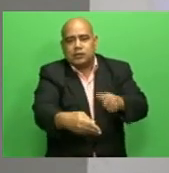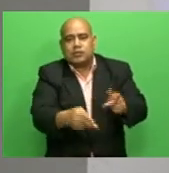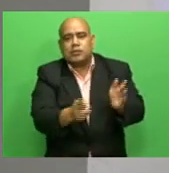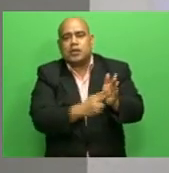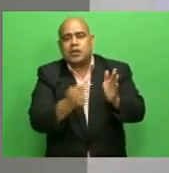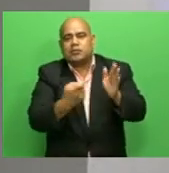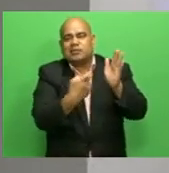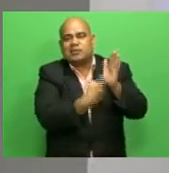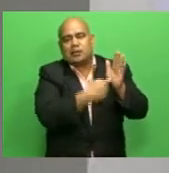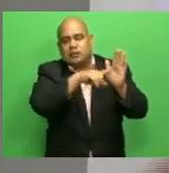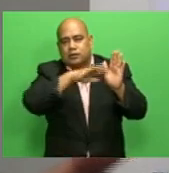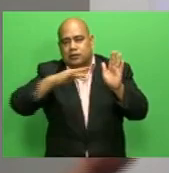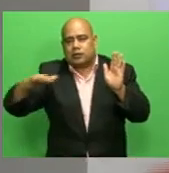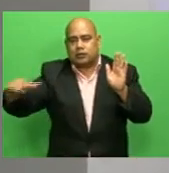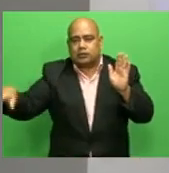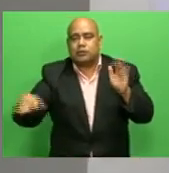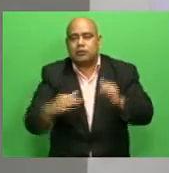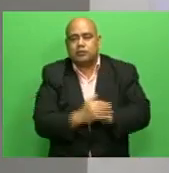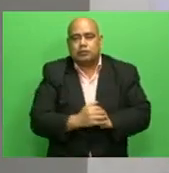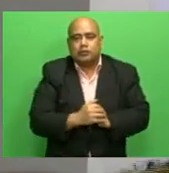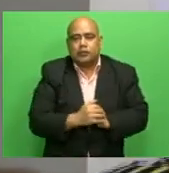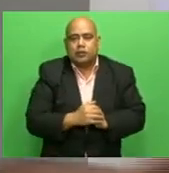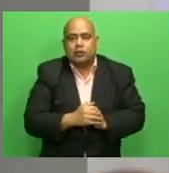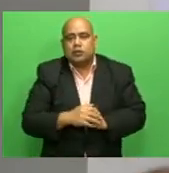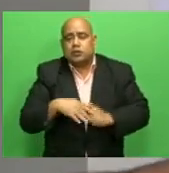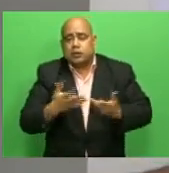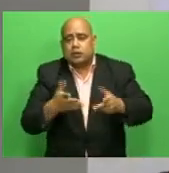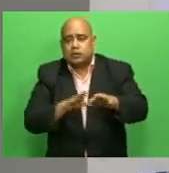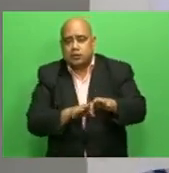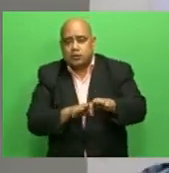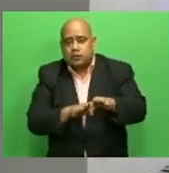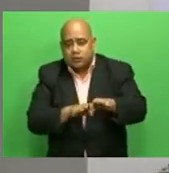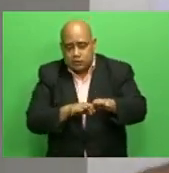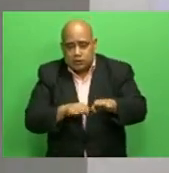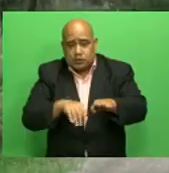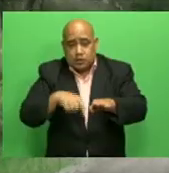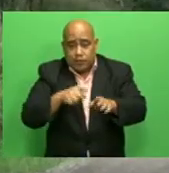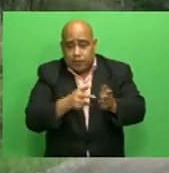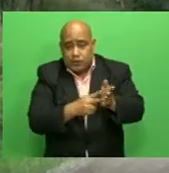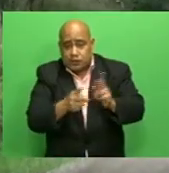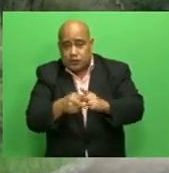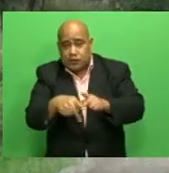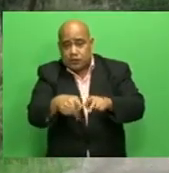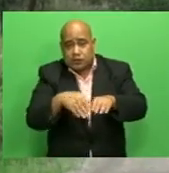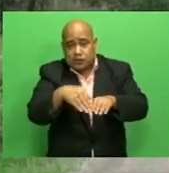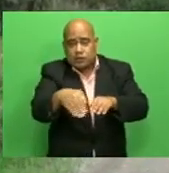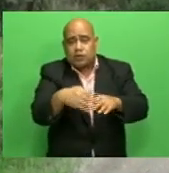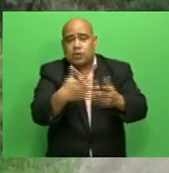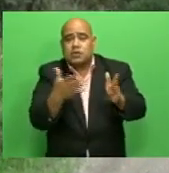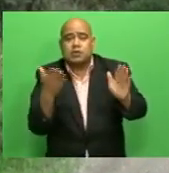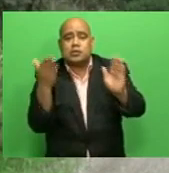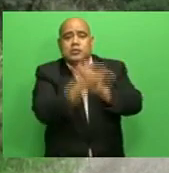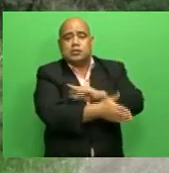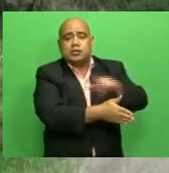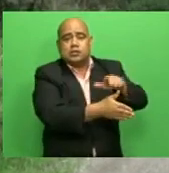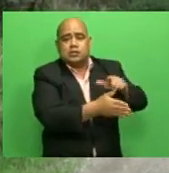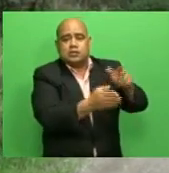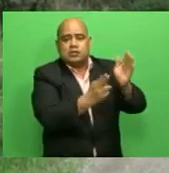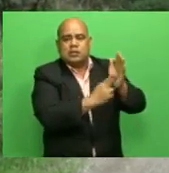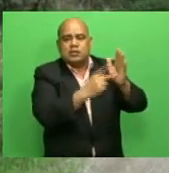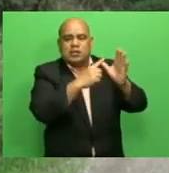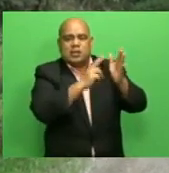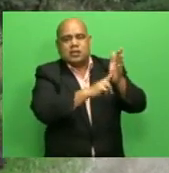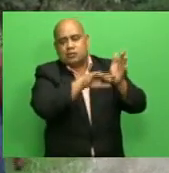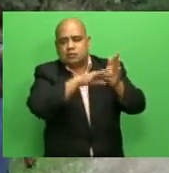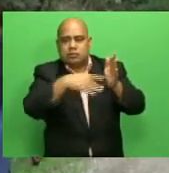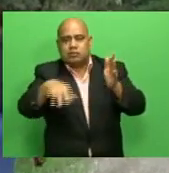It's in the border. So past our village, you go to Navosa, you go to Namosi. Really remote. When I was